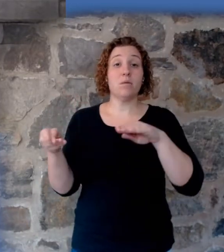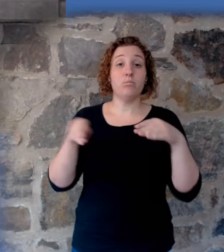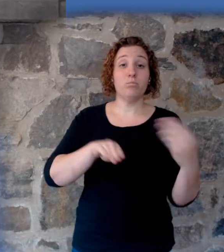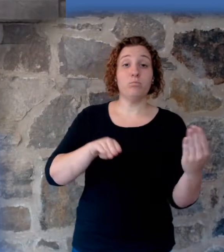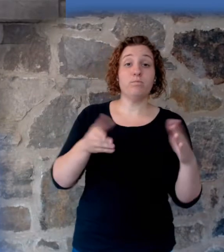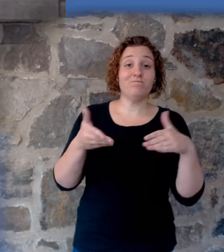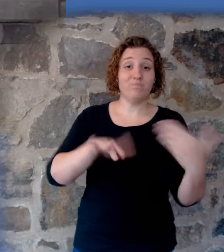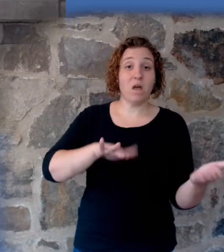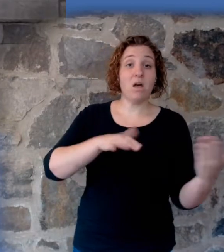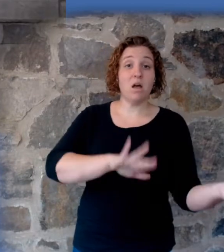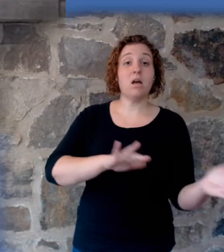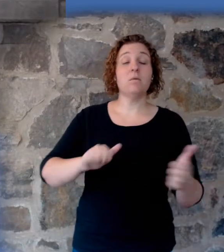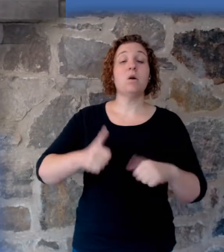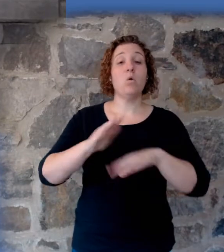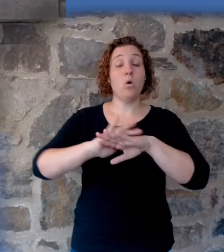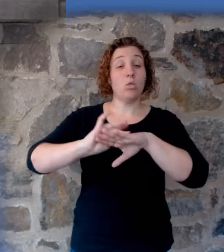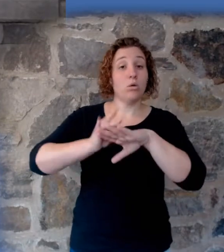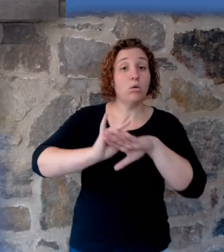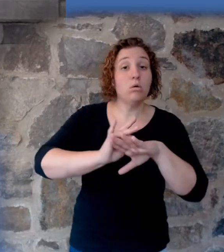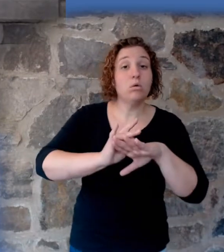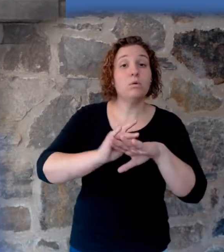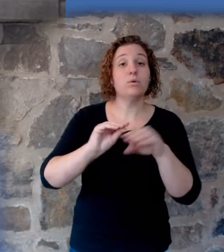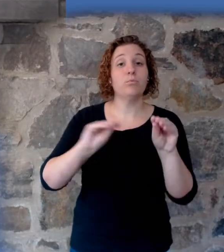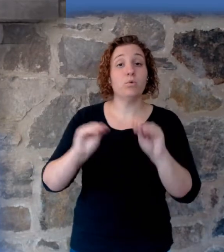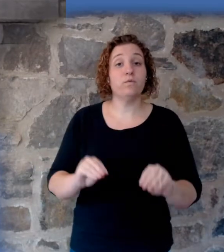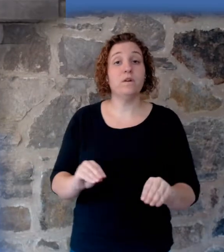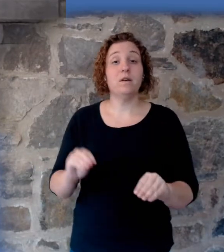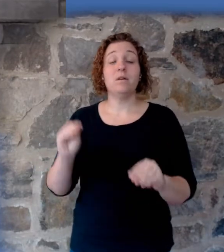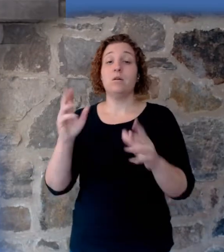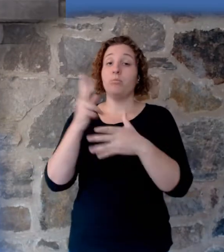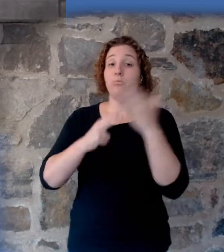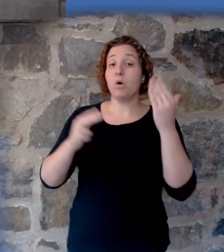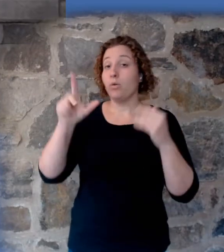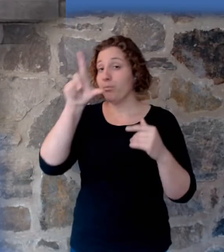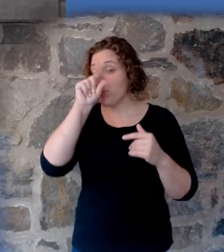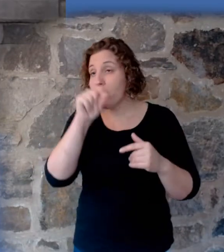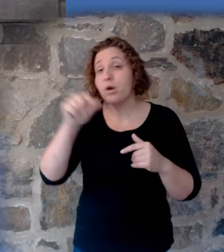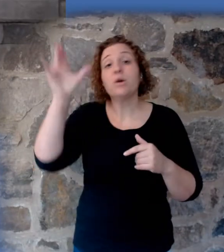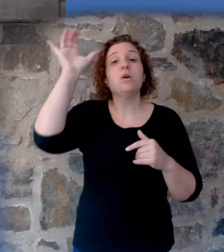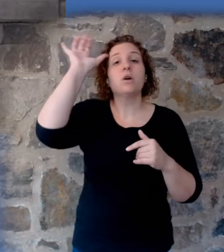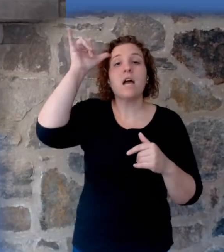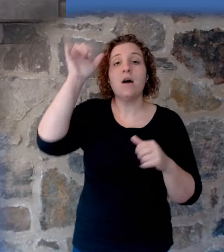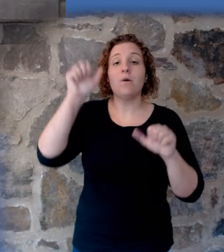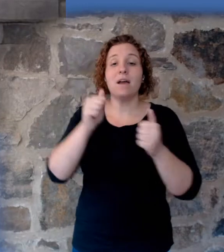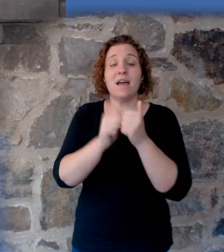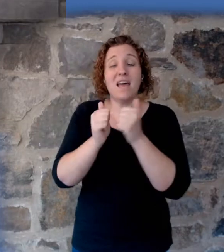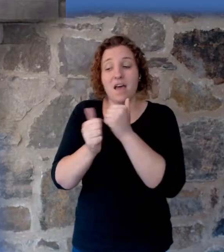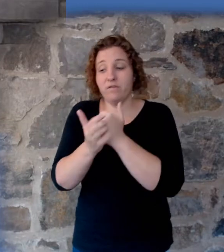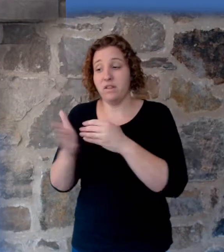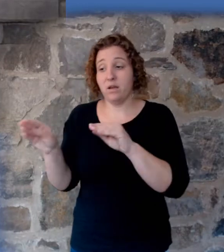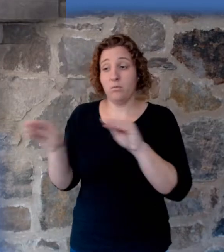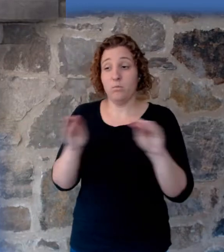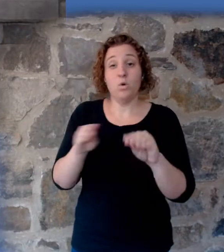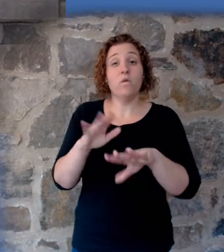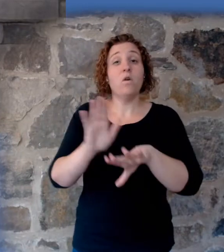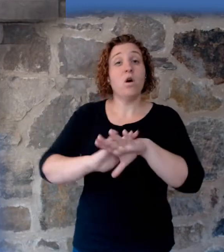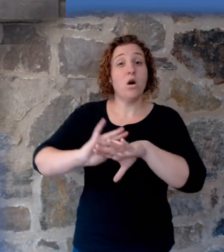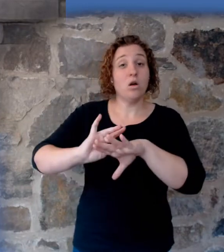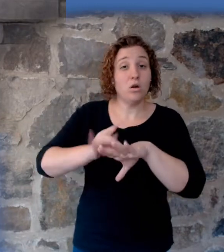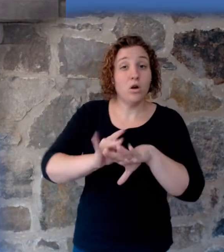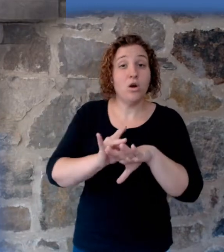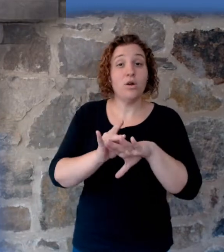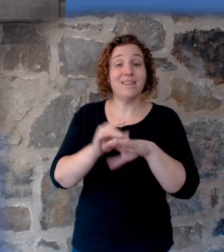land animals, both the fowl and of cattle and of beasts and of every creeping thing that creepeth upon the earth and every man,